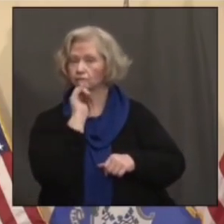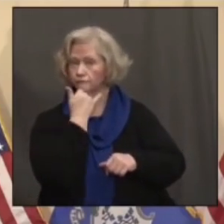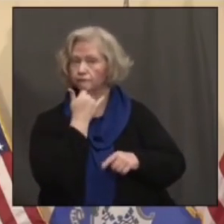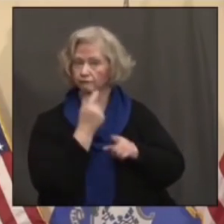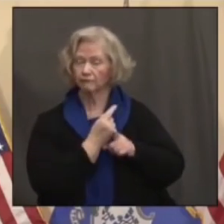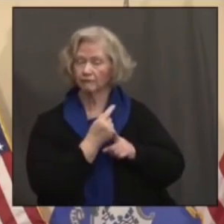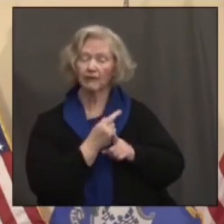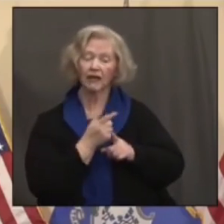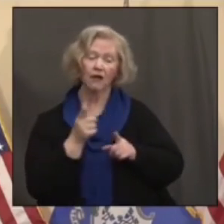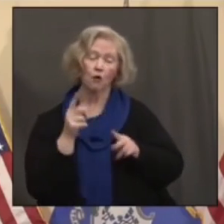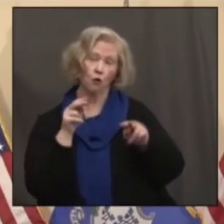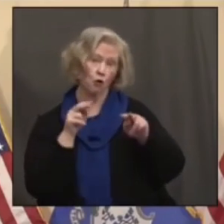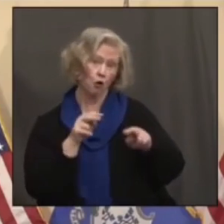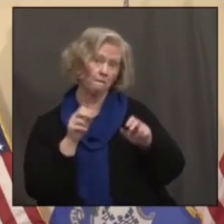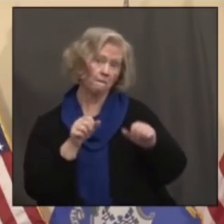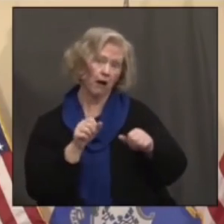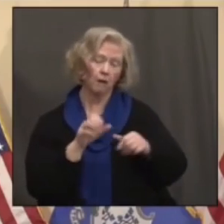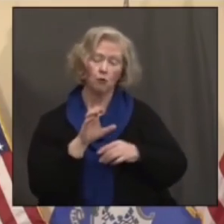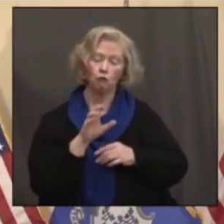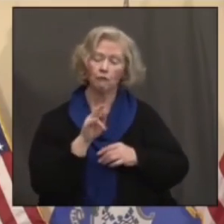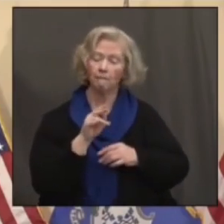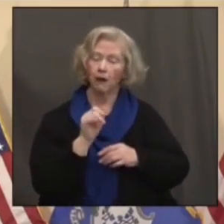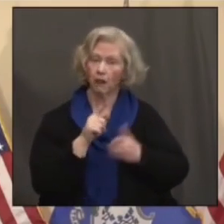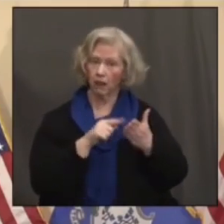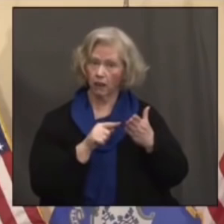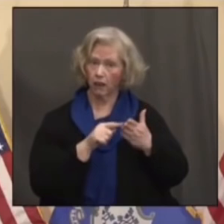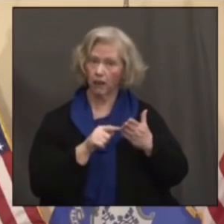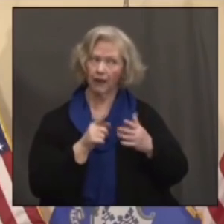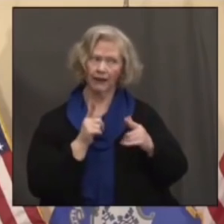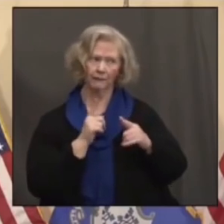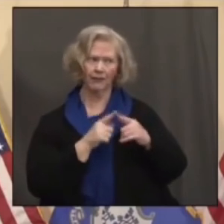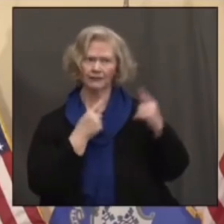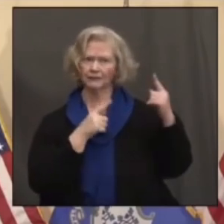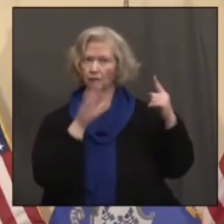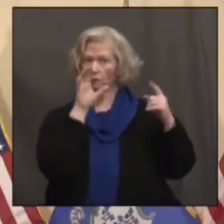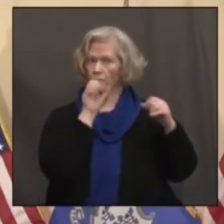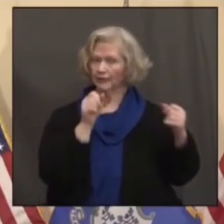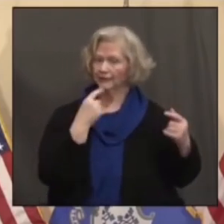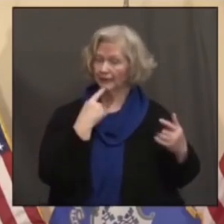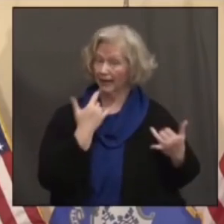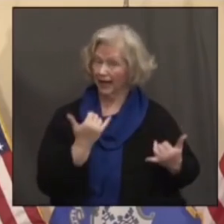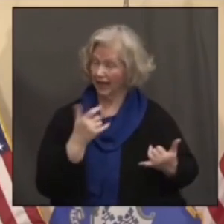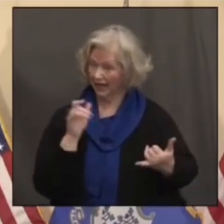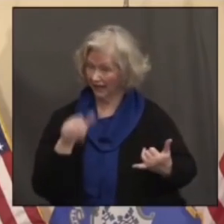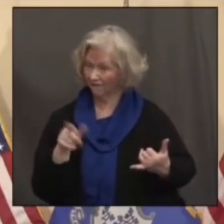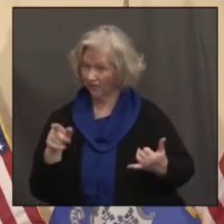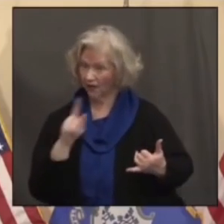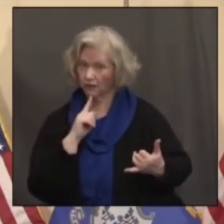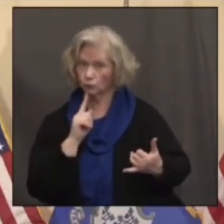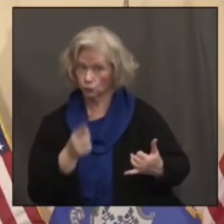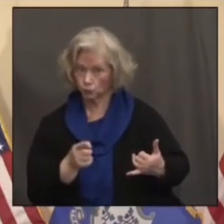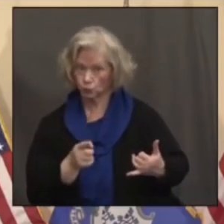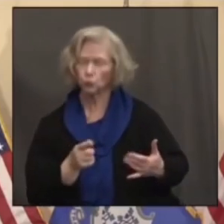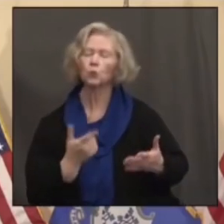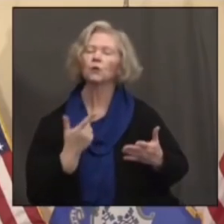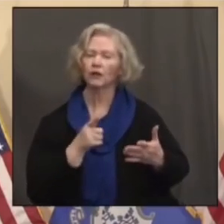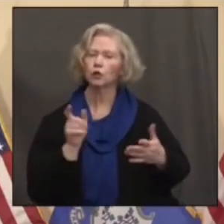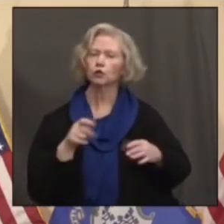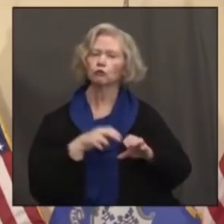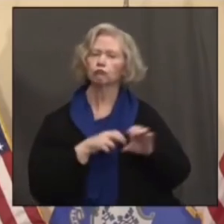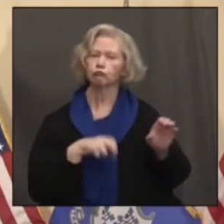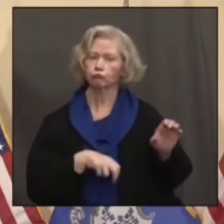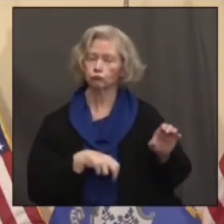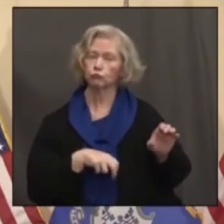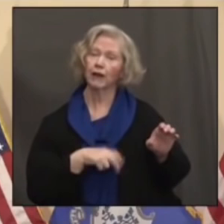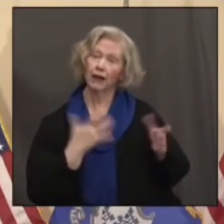criminal investigation. And this week, even the president said, if the accusations are true, he should resign and maybe